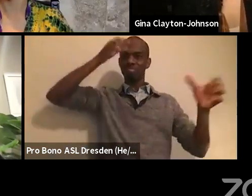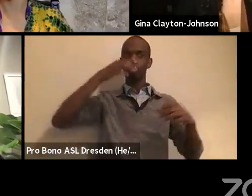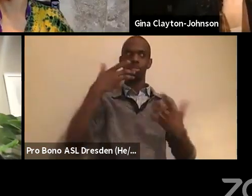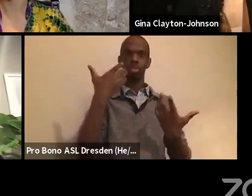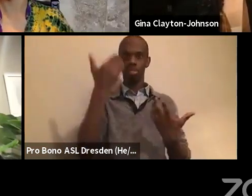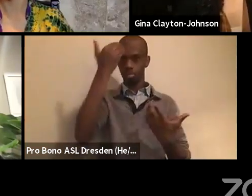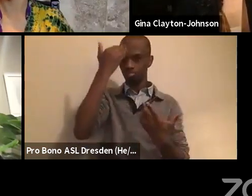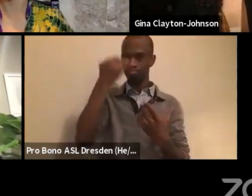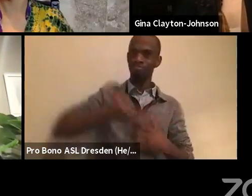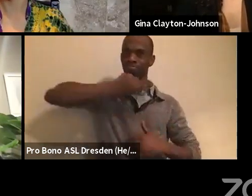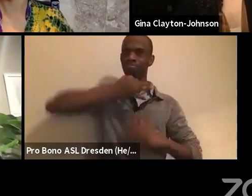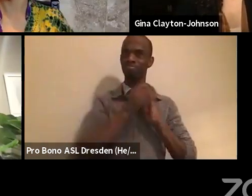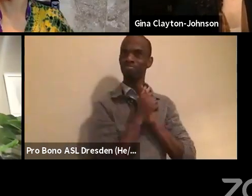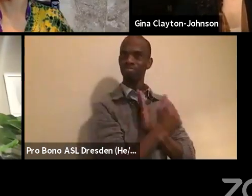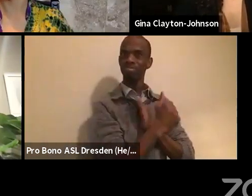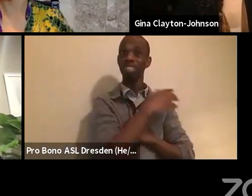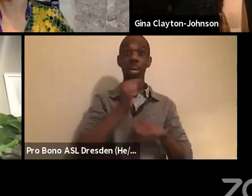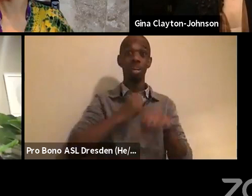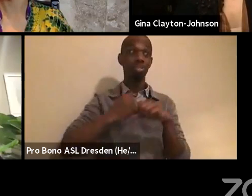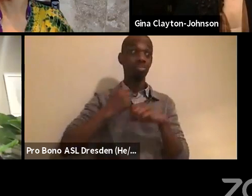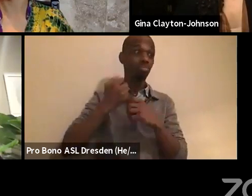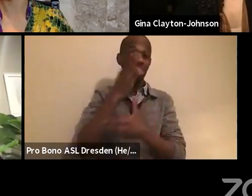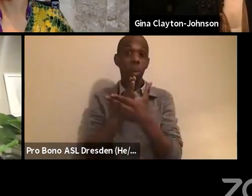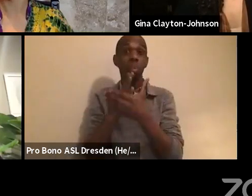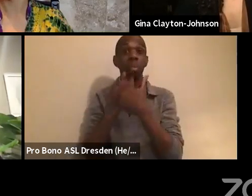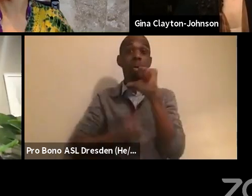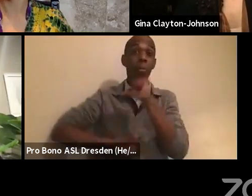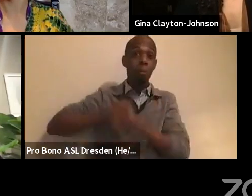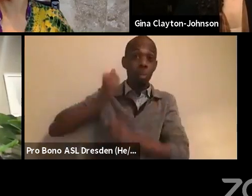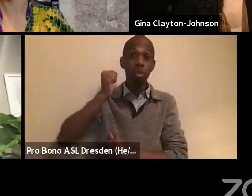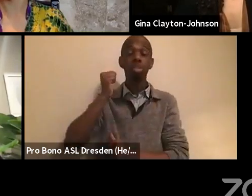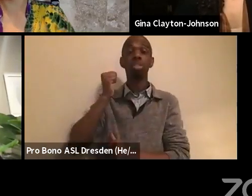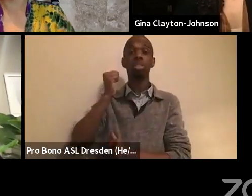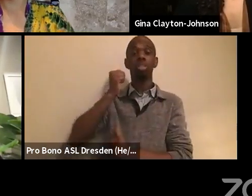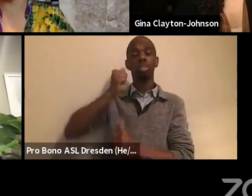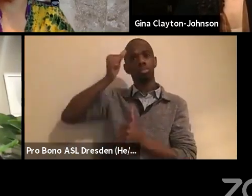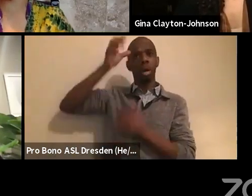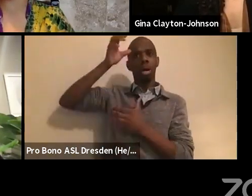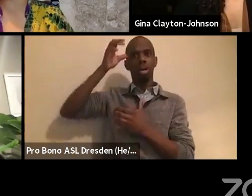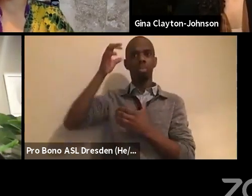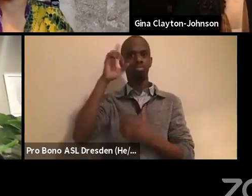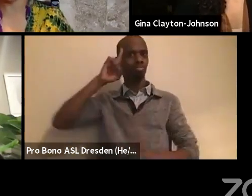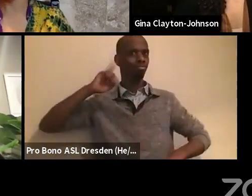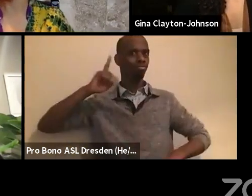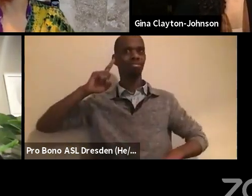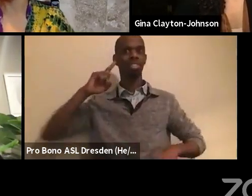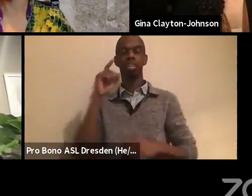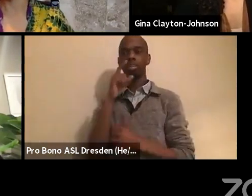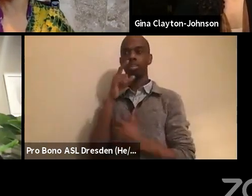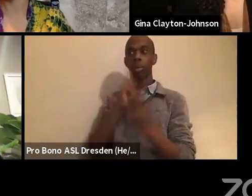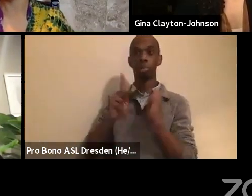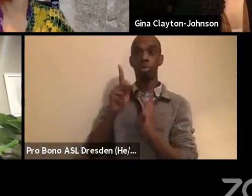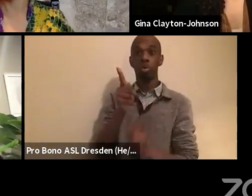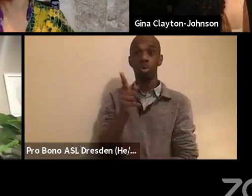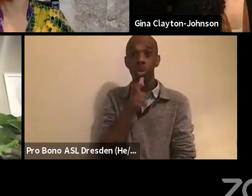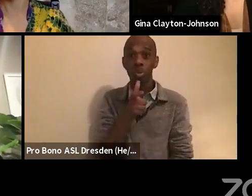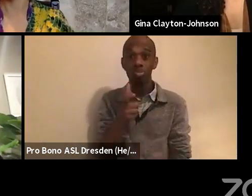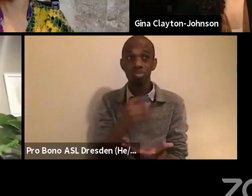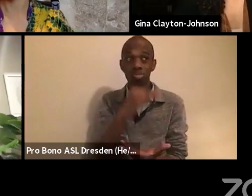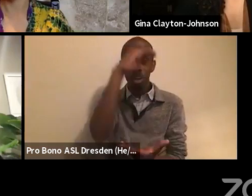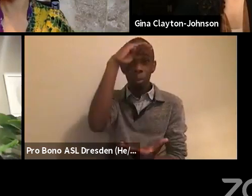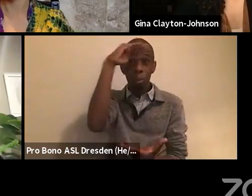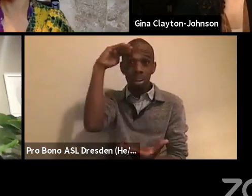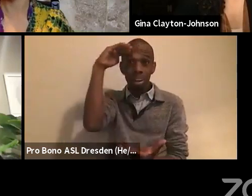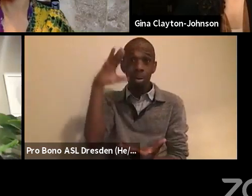um, are black women. It's why there are four black women having this conversation about one of the most radical policies